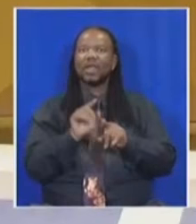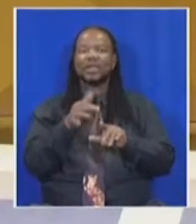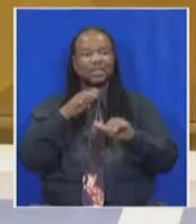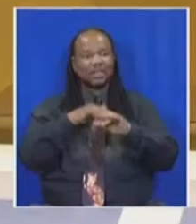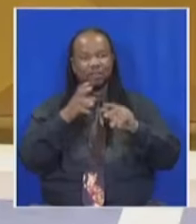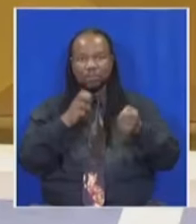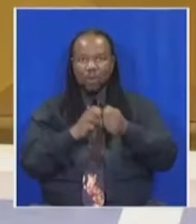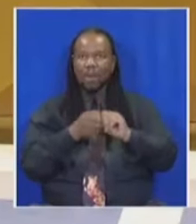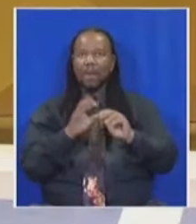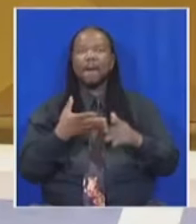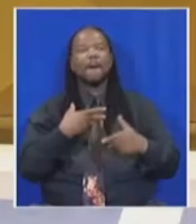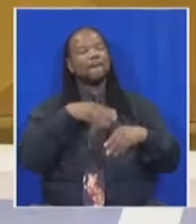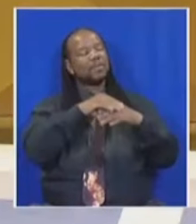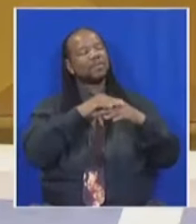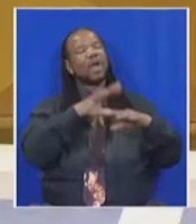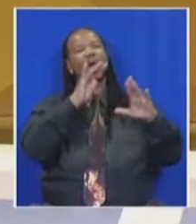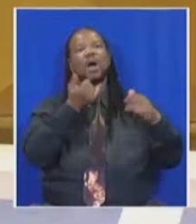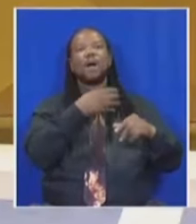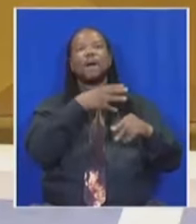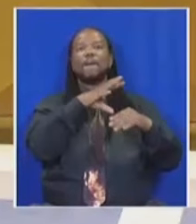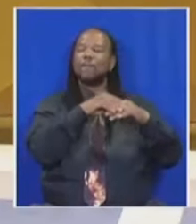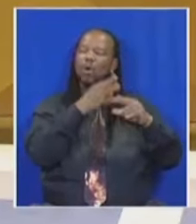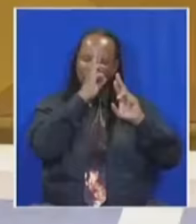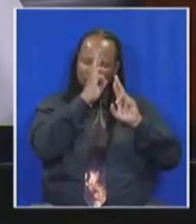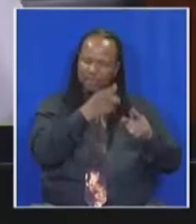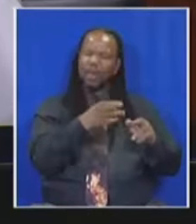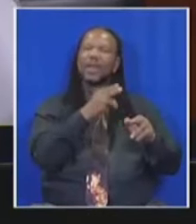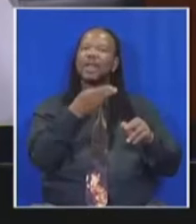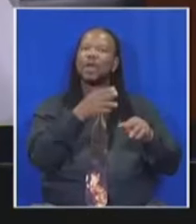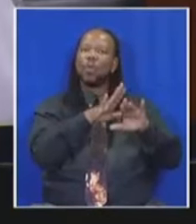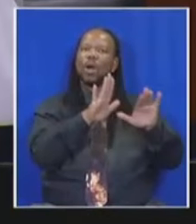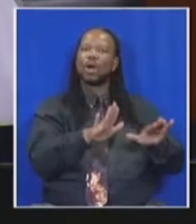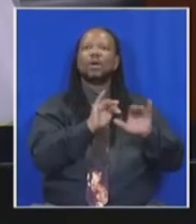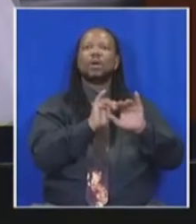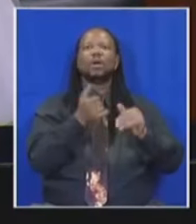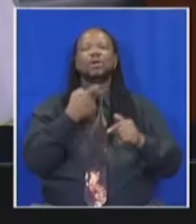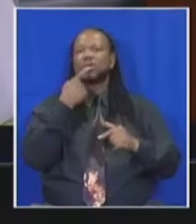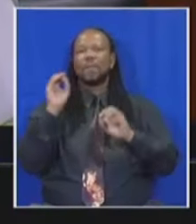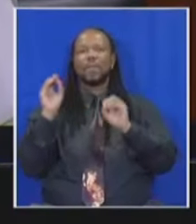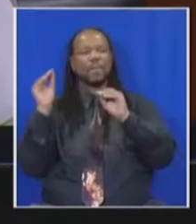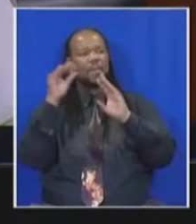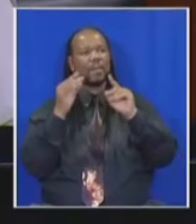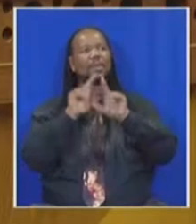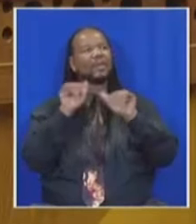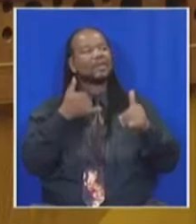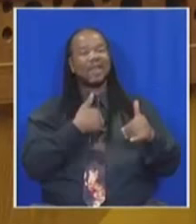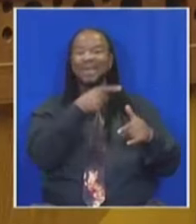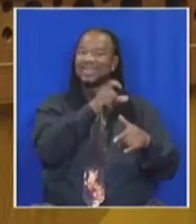And she sat down and did nothing For three years She is now holding a political counter